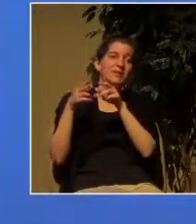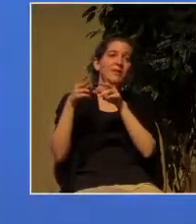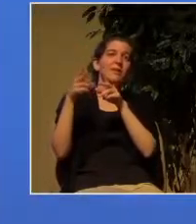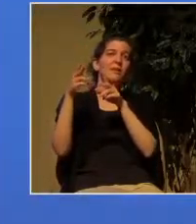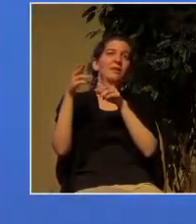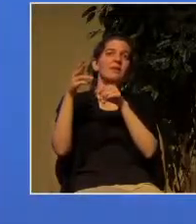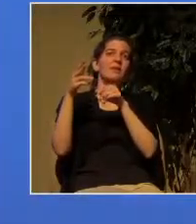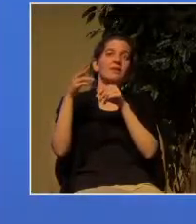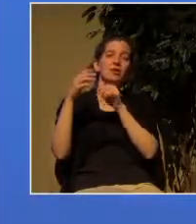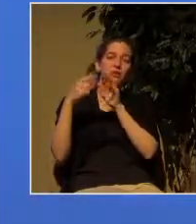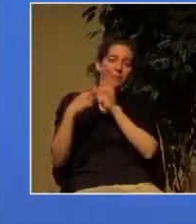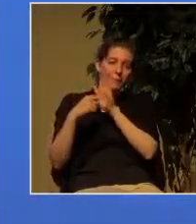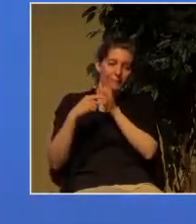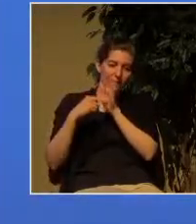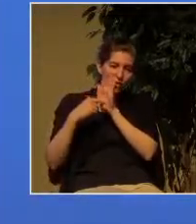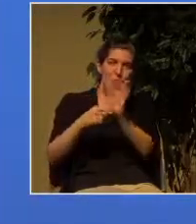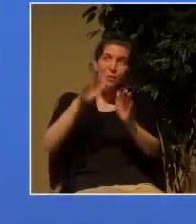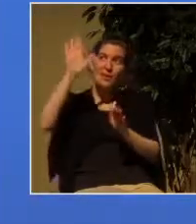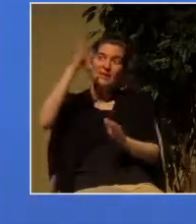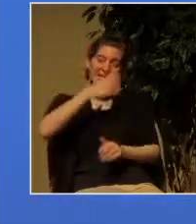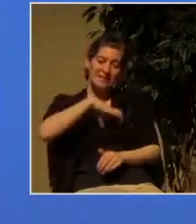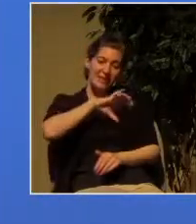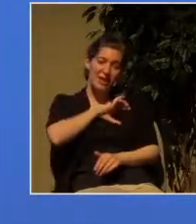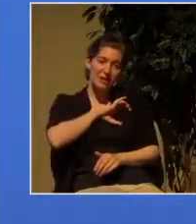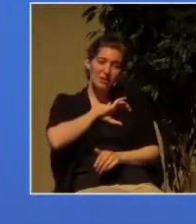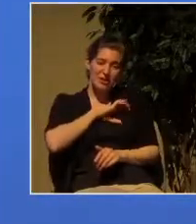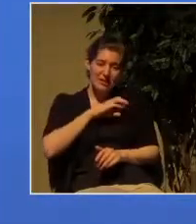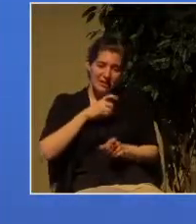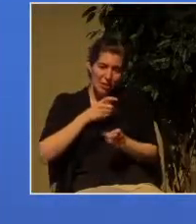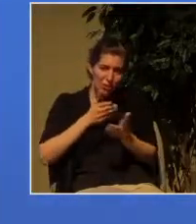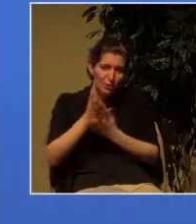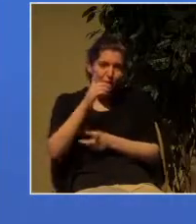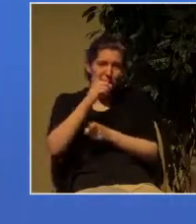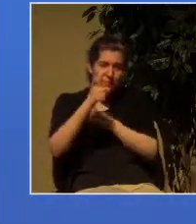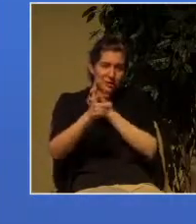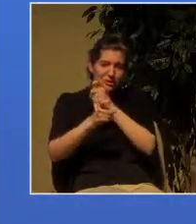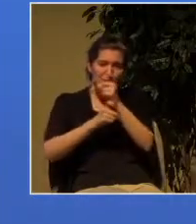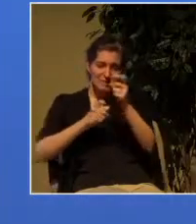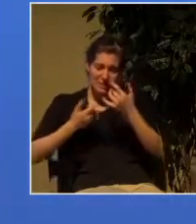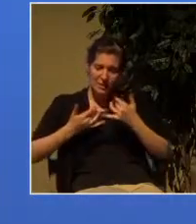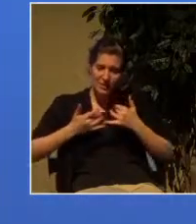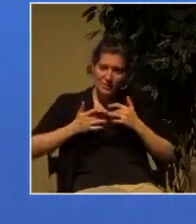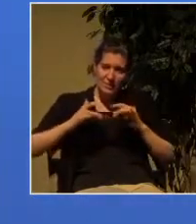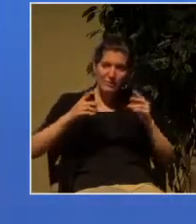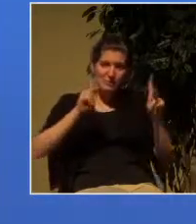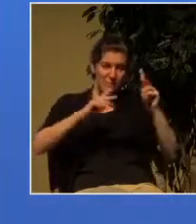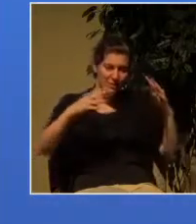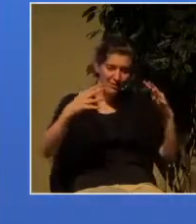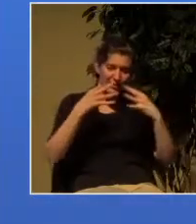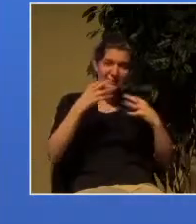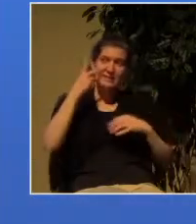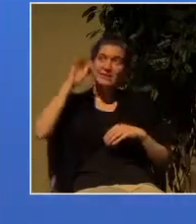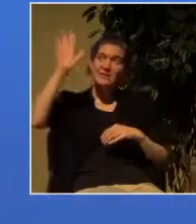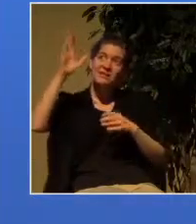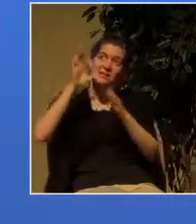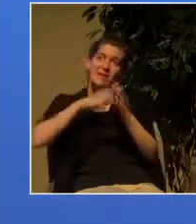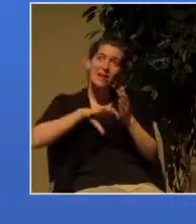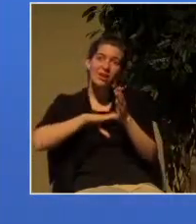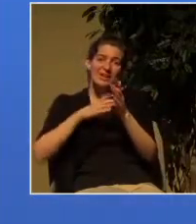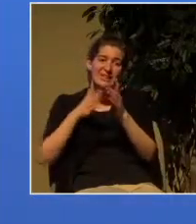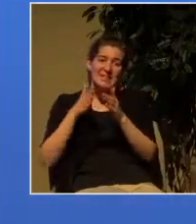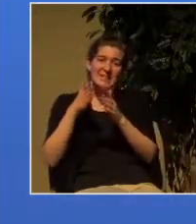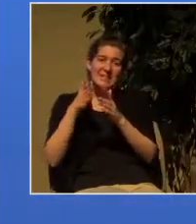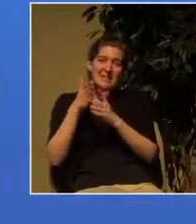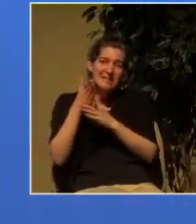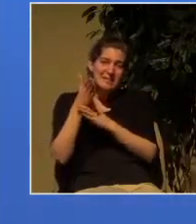manifesting his character even in the midst of great persecution at the end of time they will receive